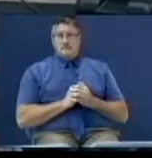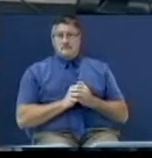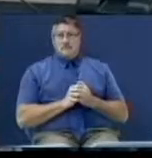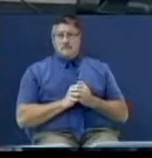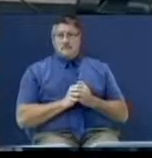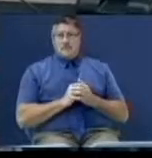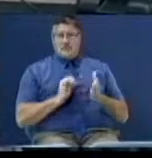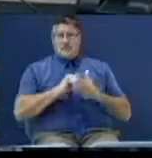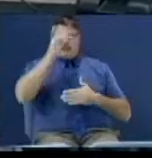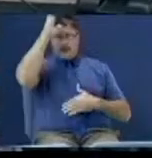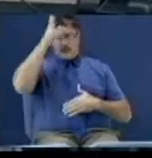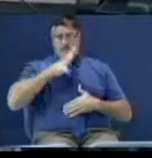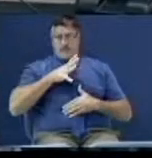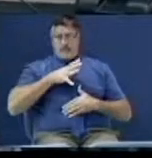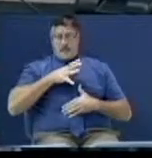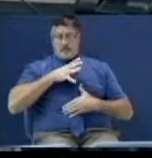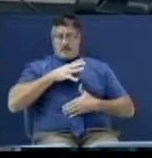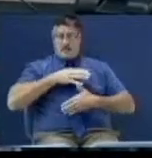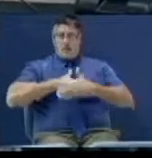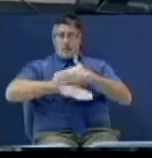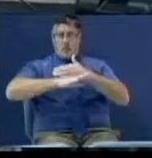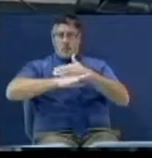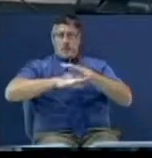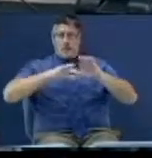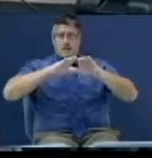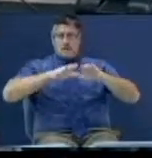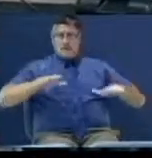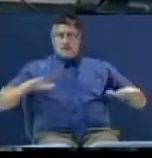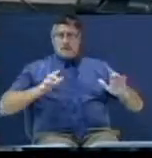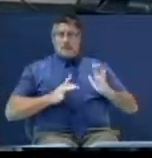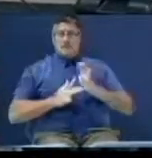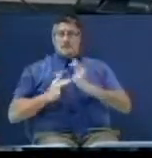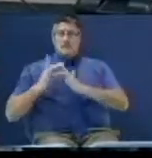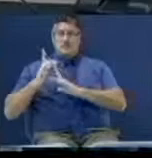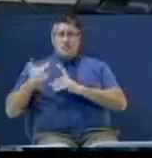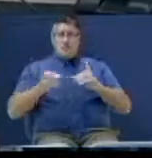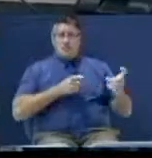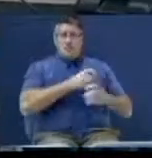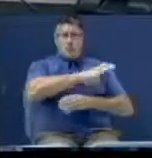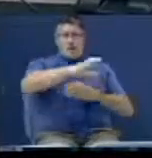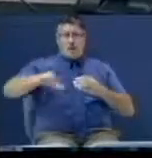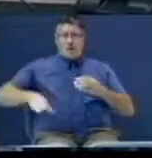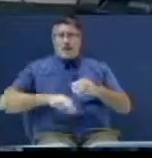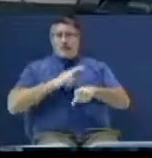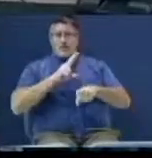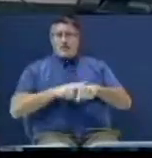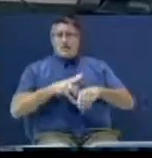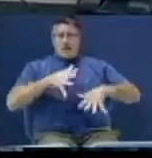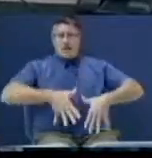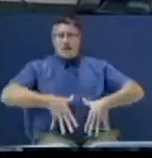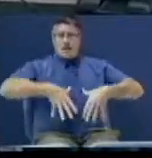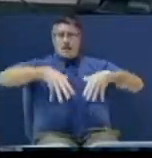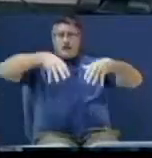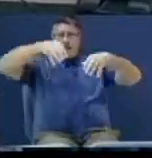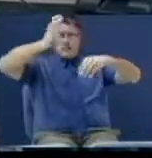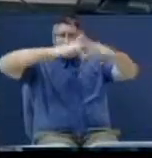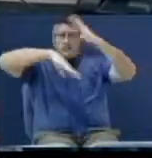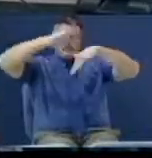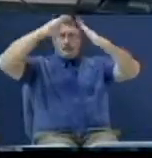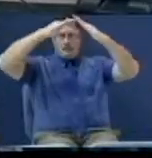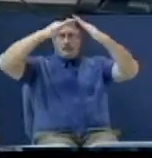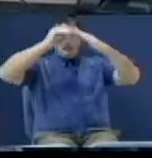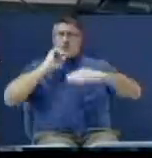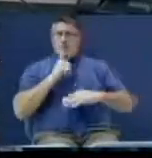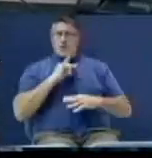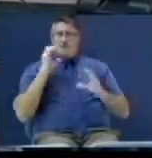That man child is Jesus. Rude all the nations. Caught up into heaven. Who else